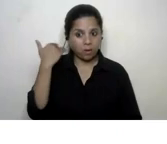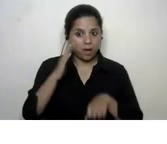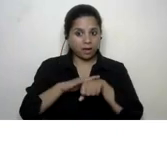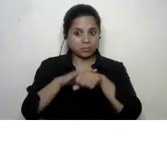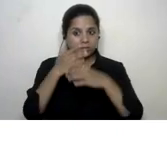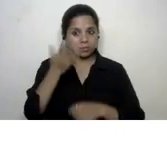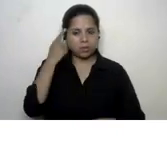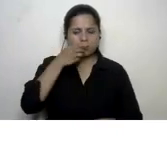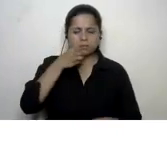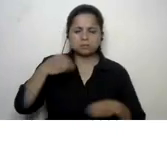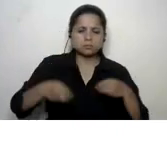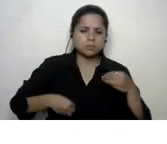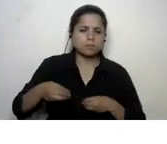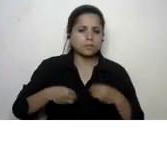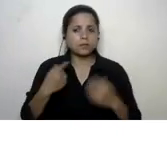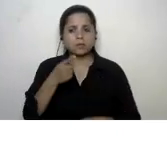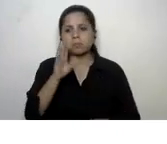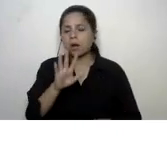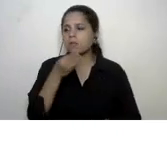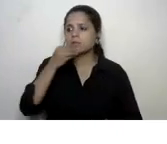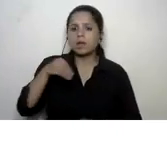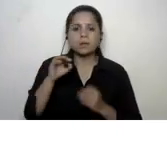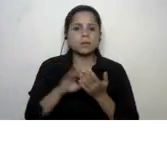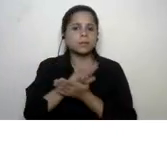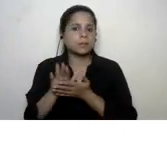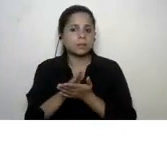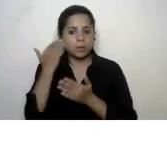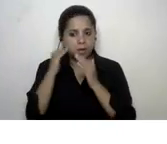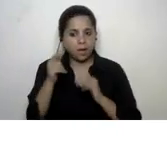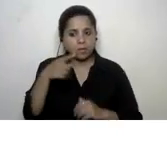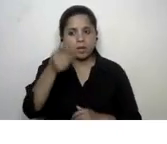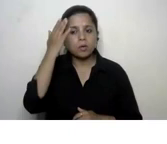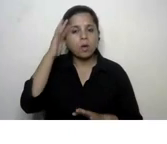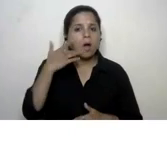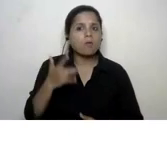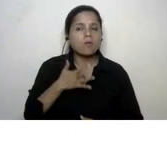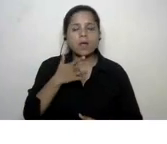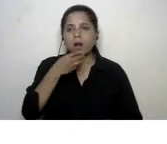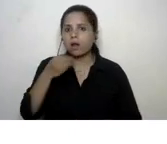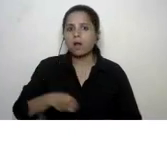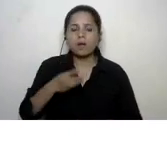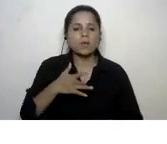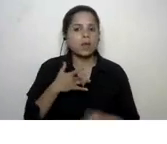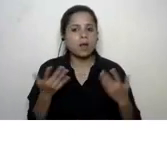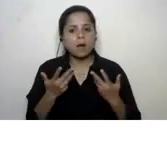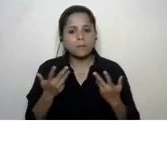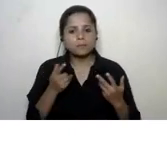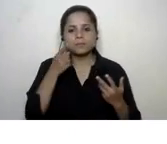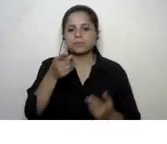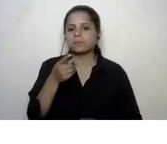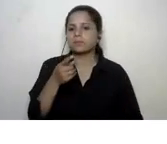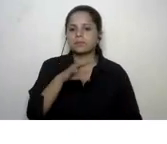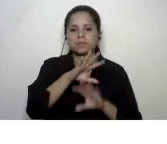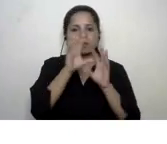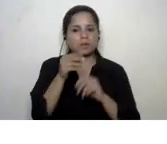very hungry and had nothing to eat how do you know you're hungry how do you feel when you're hungry so these are all very very uh